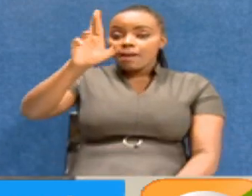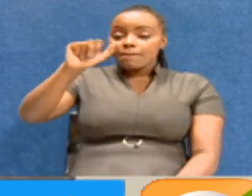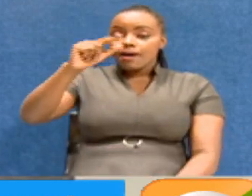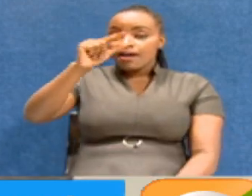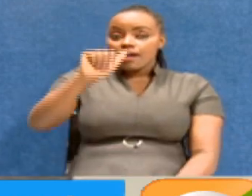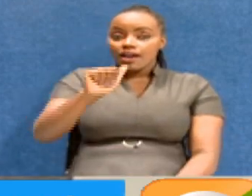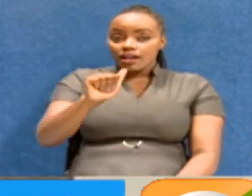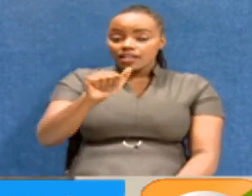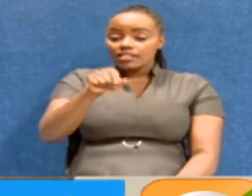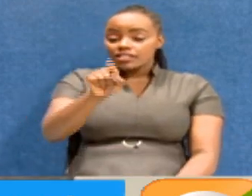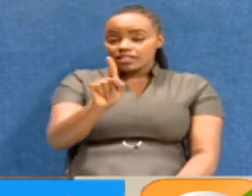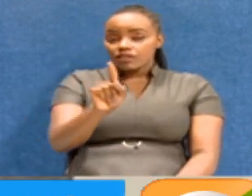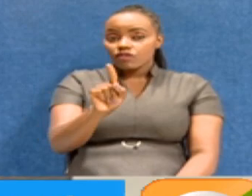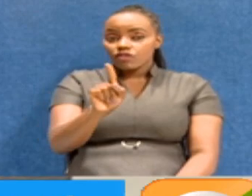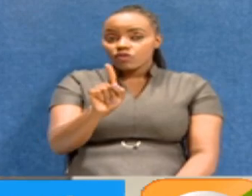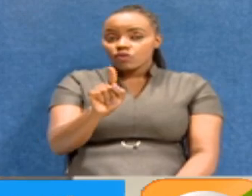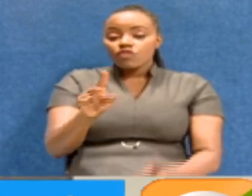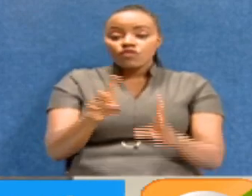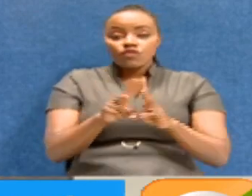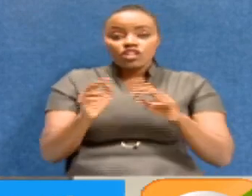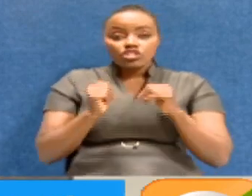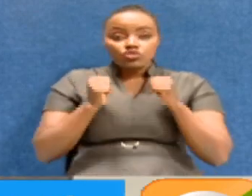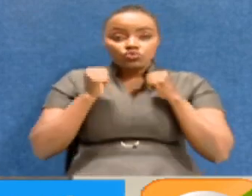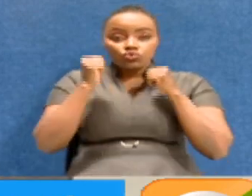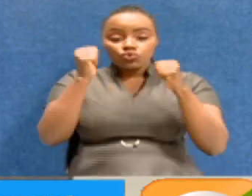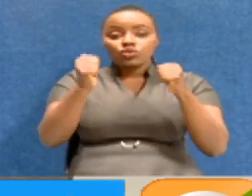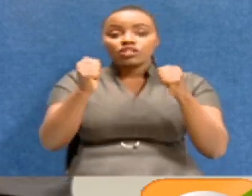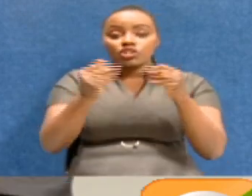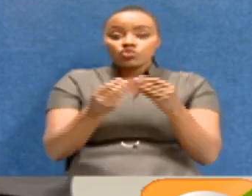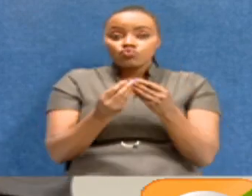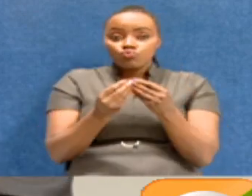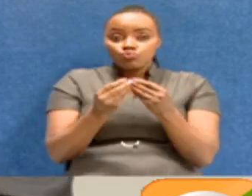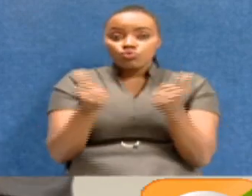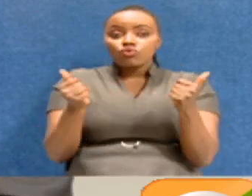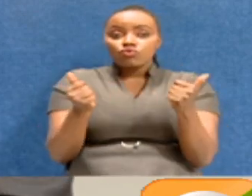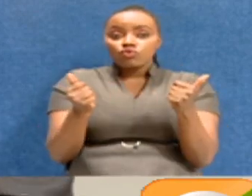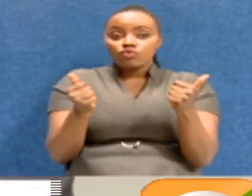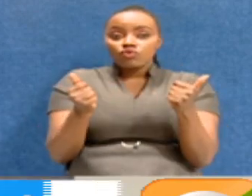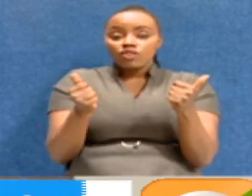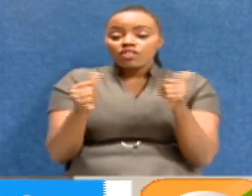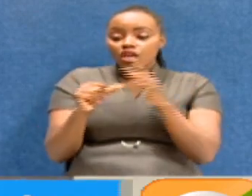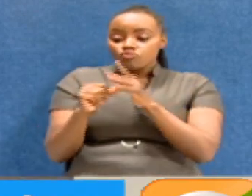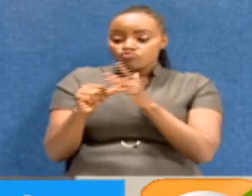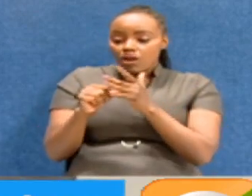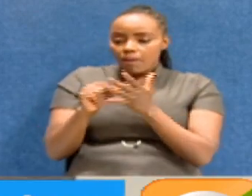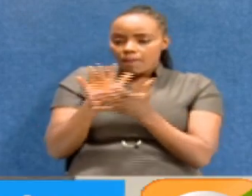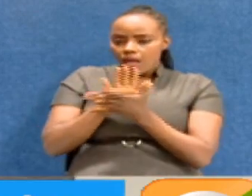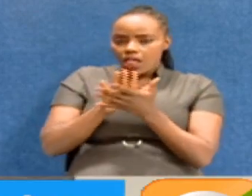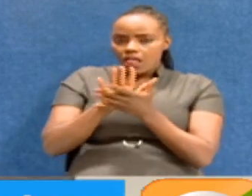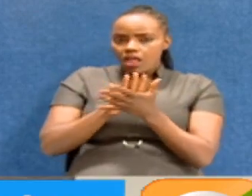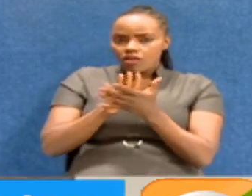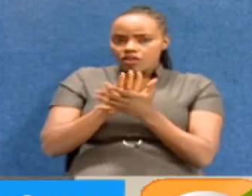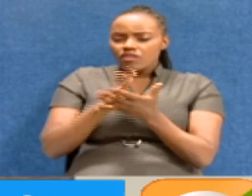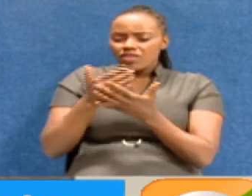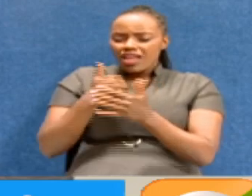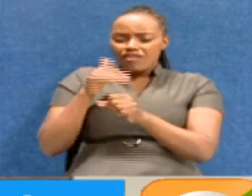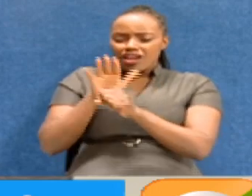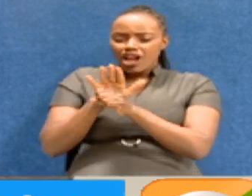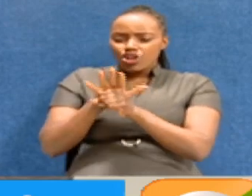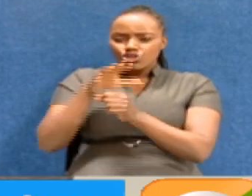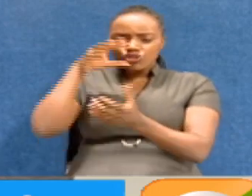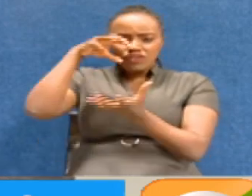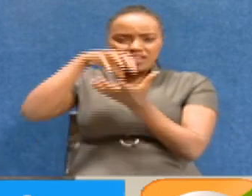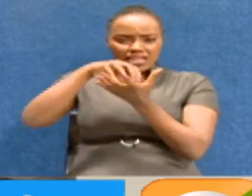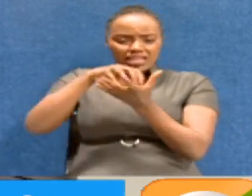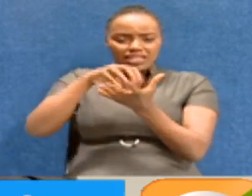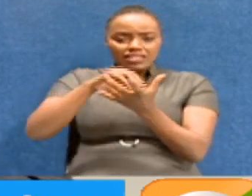came out very strongly on dealing with the perennial problem of judicial backlog. And